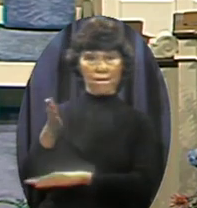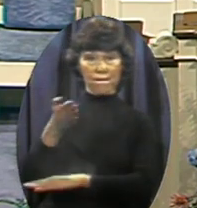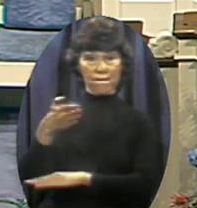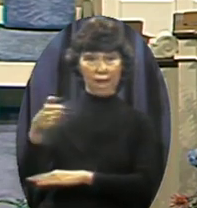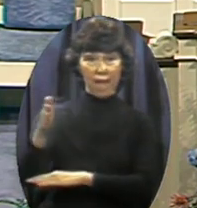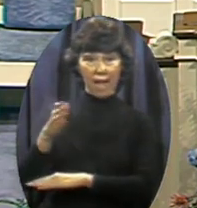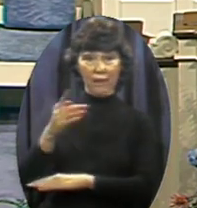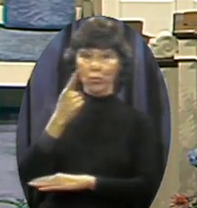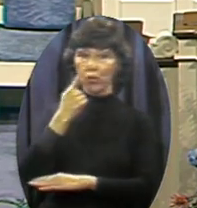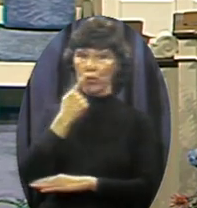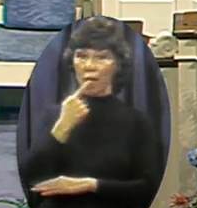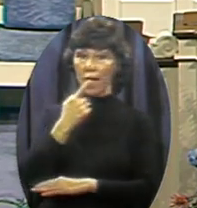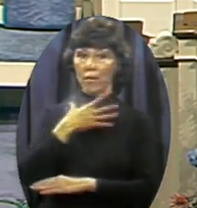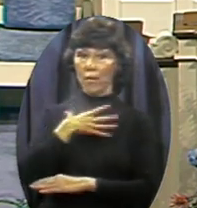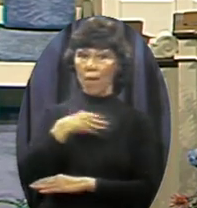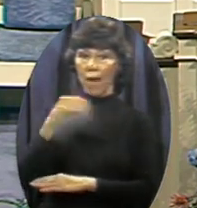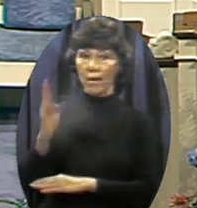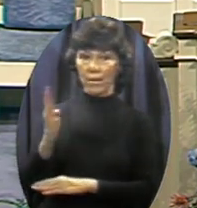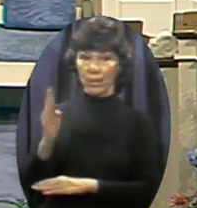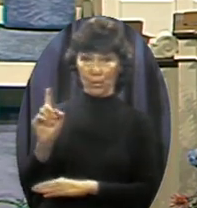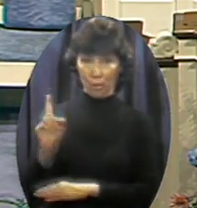of our children And children's children